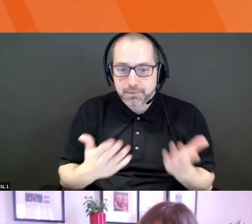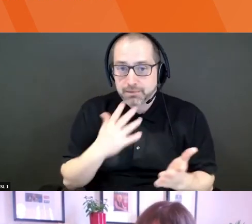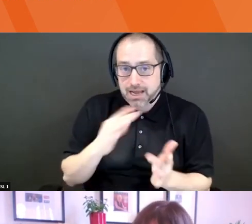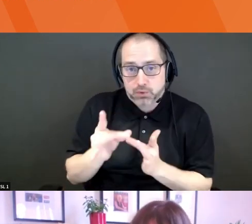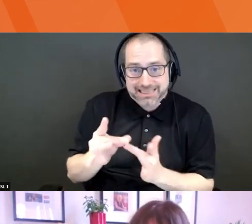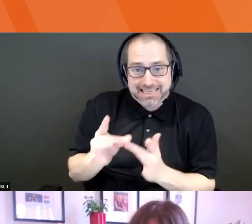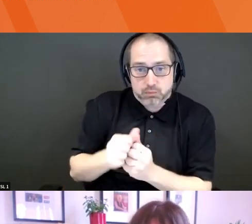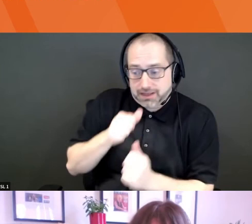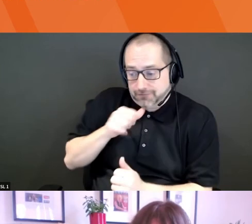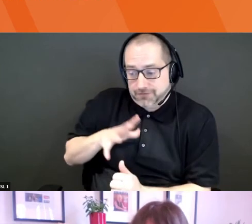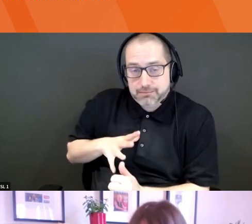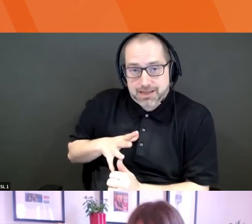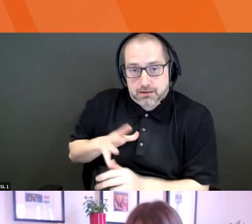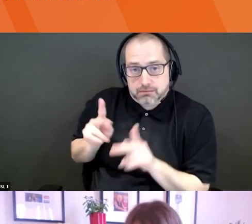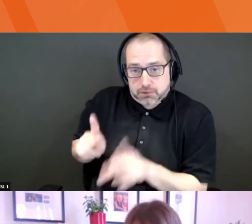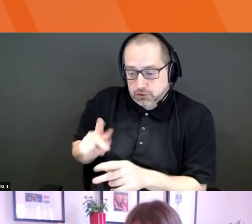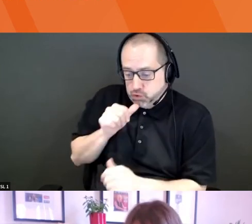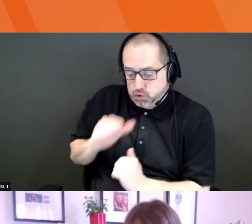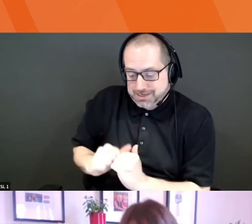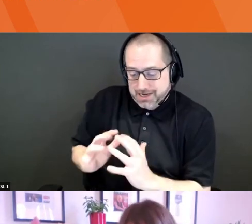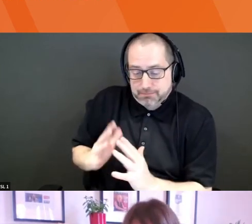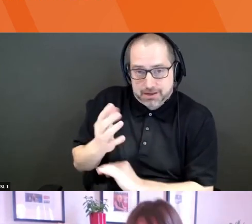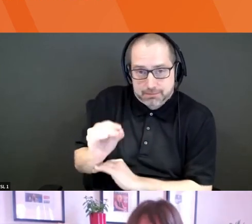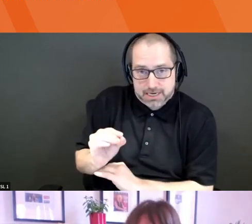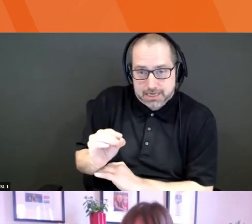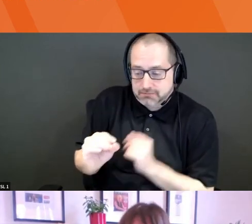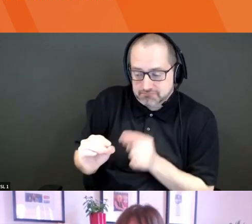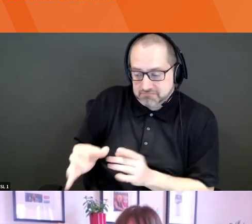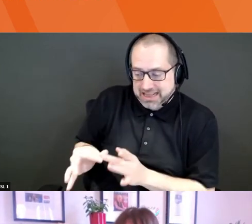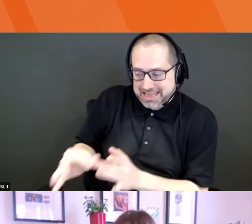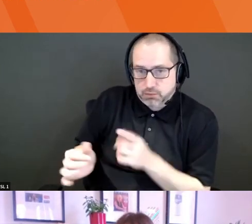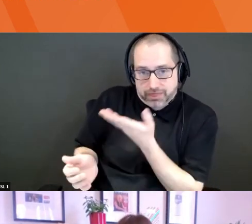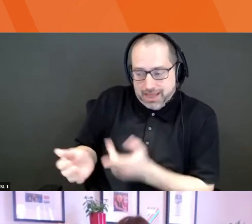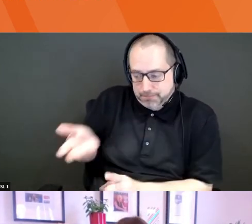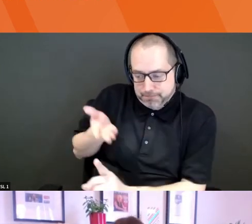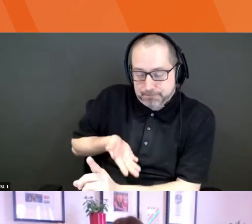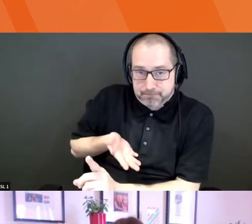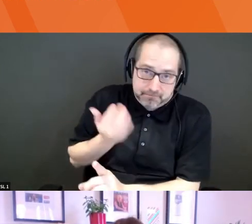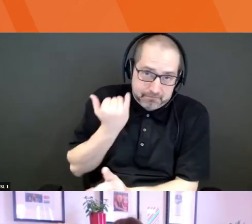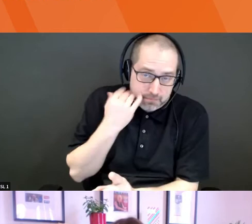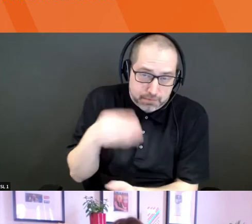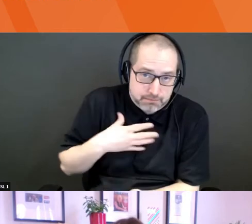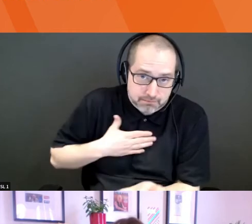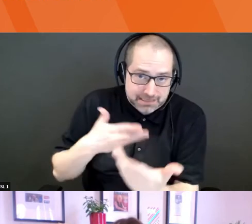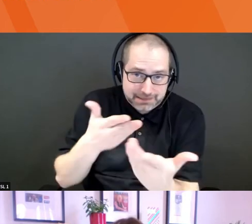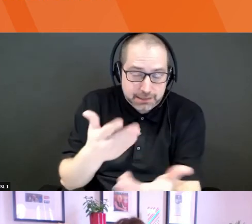if you can. Um, uh, but you know, I'll leave it up to you guys on who's, who's the better presenter,